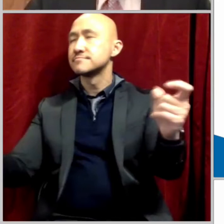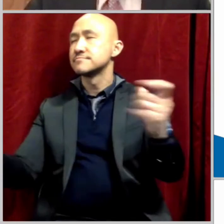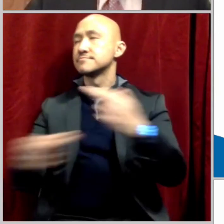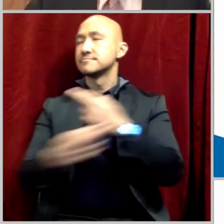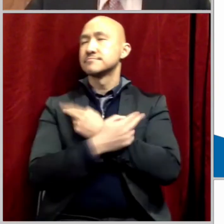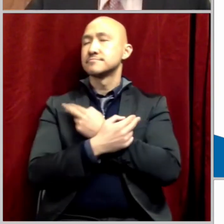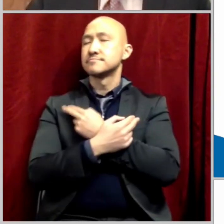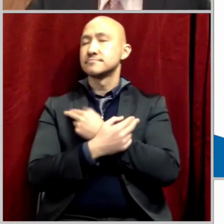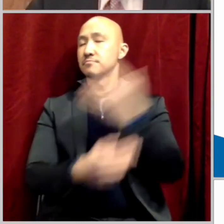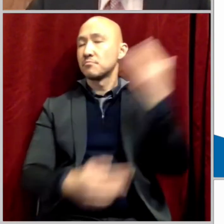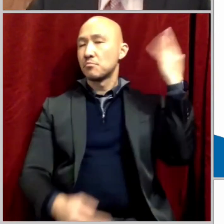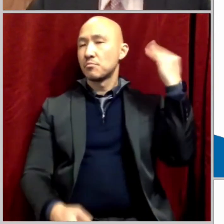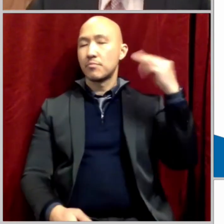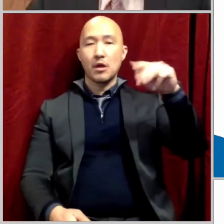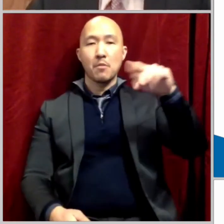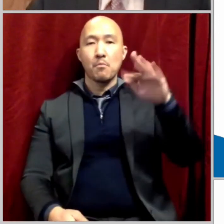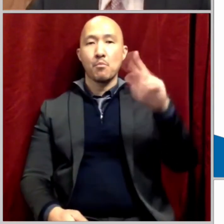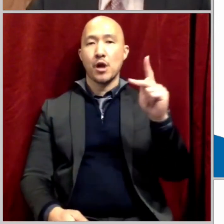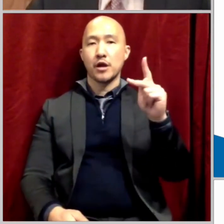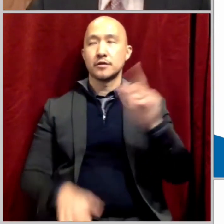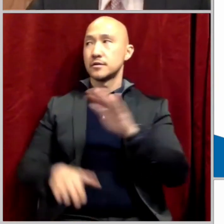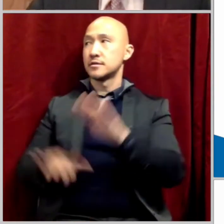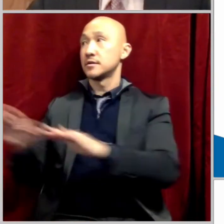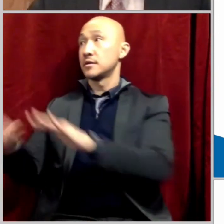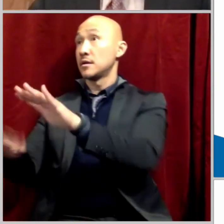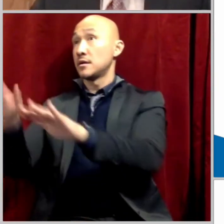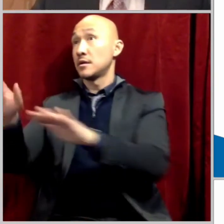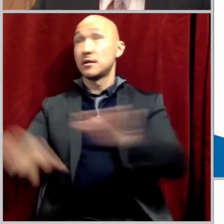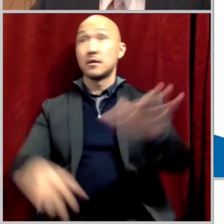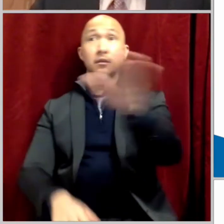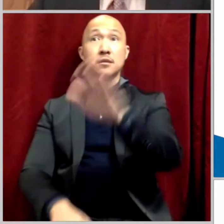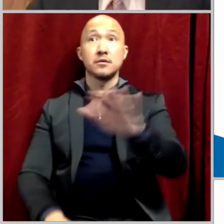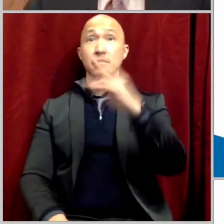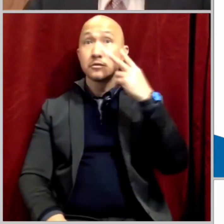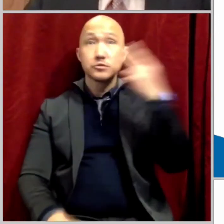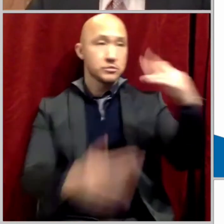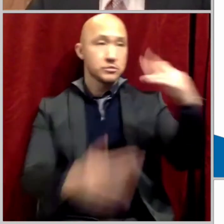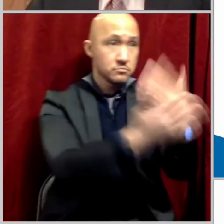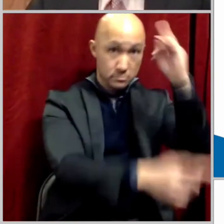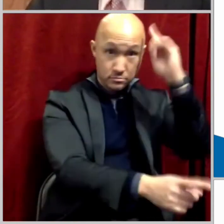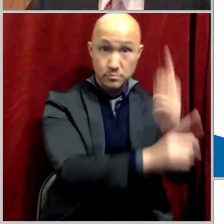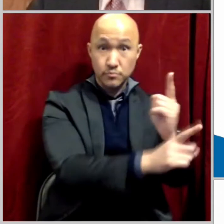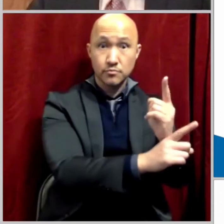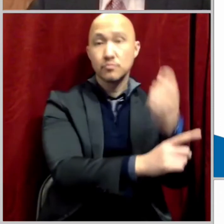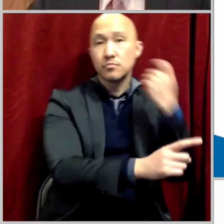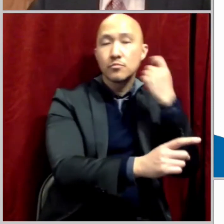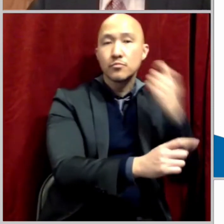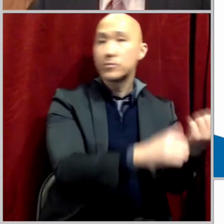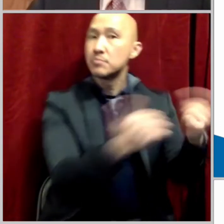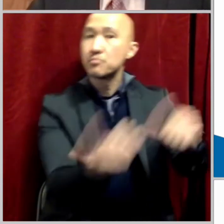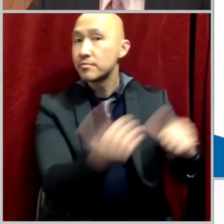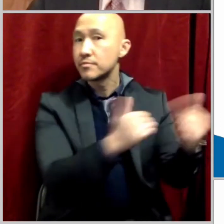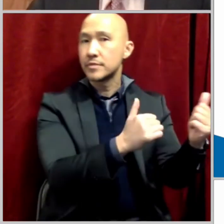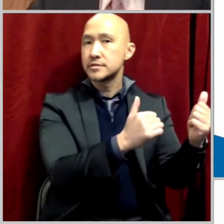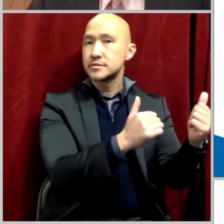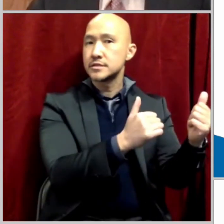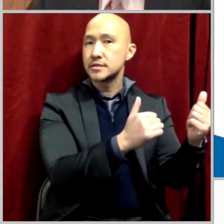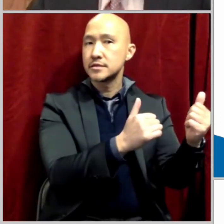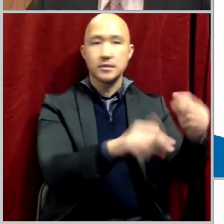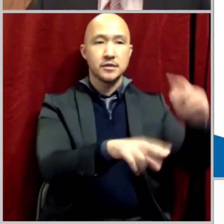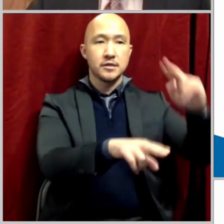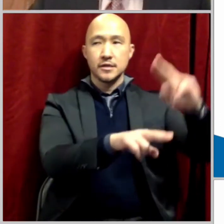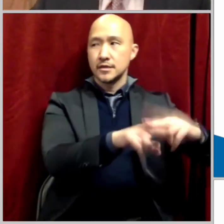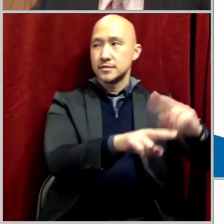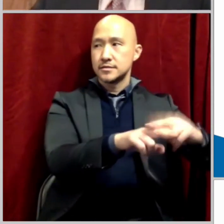a couple of months ago, I saw a brother, a new brother, that was just sitting in a row by himself,